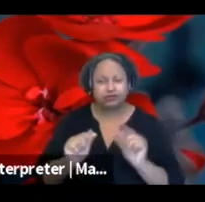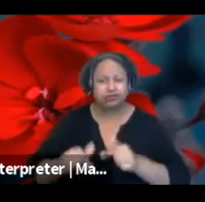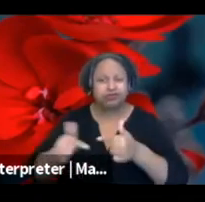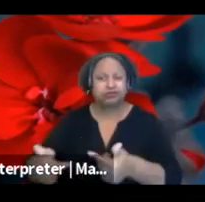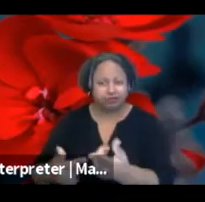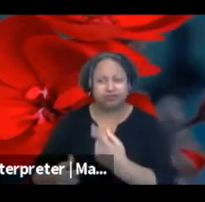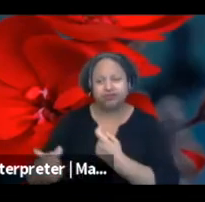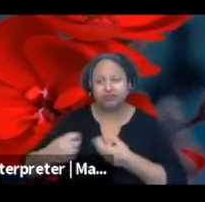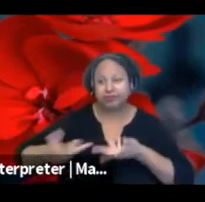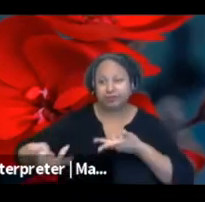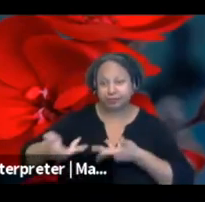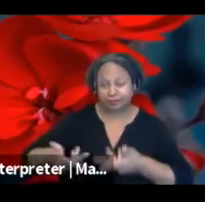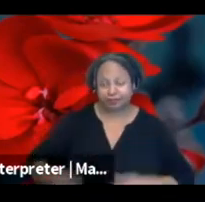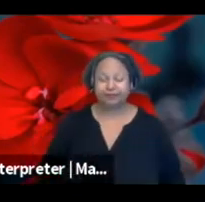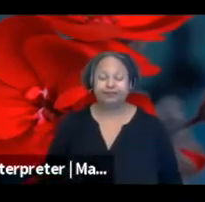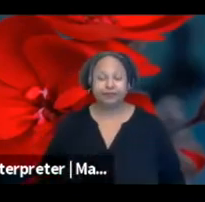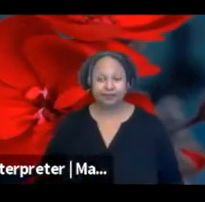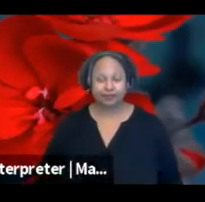to engage.